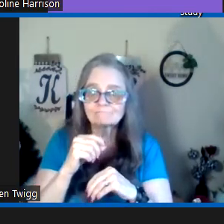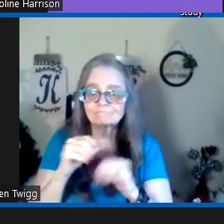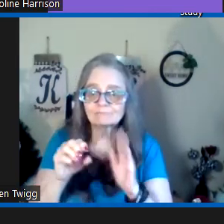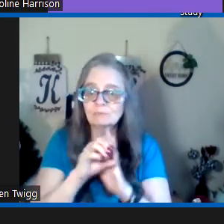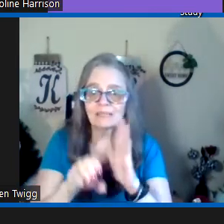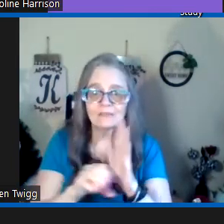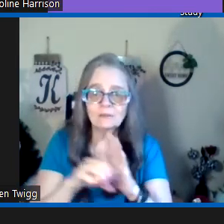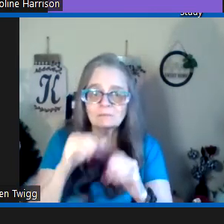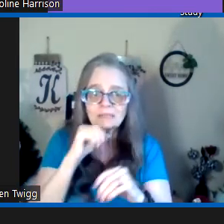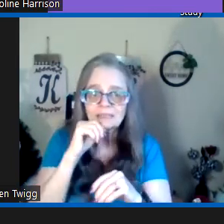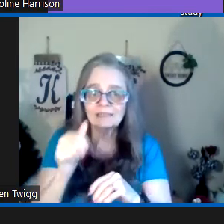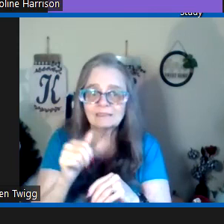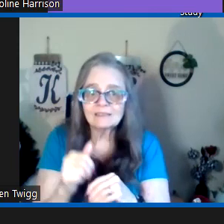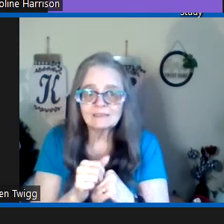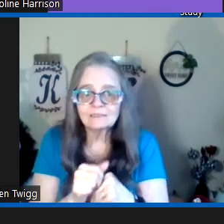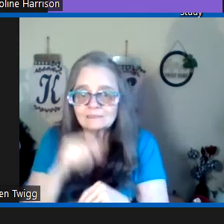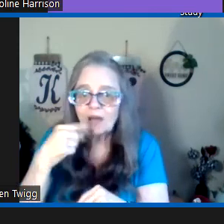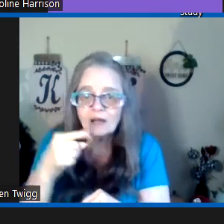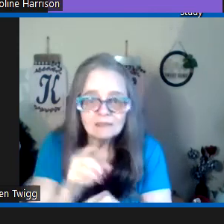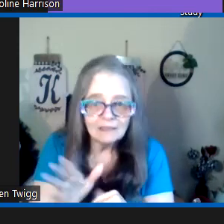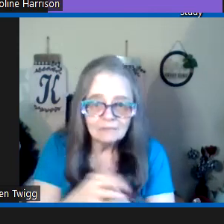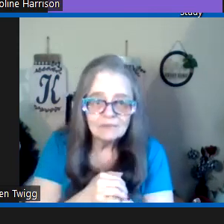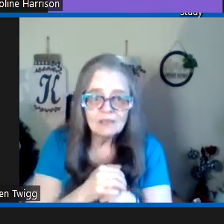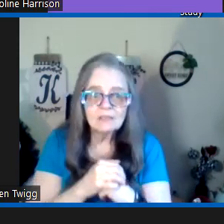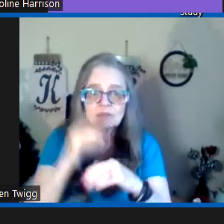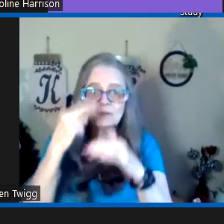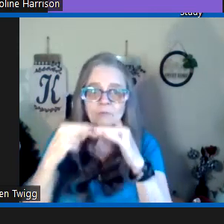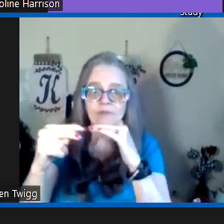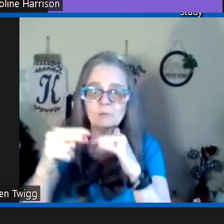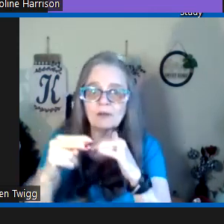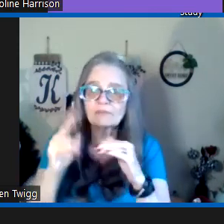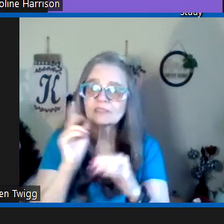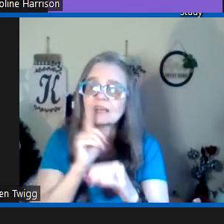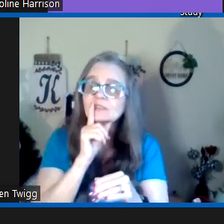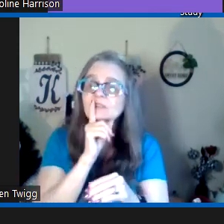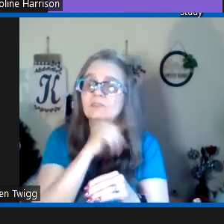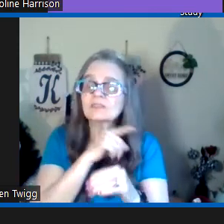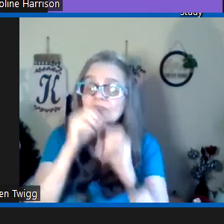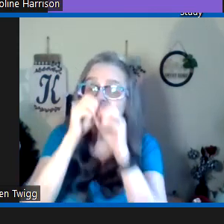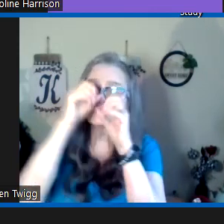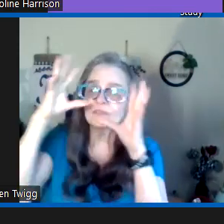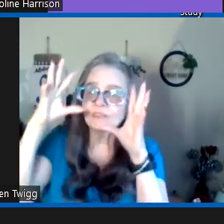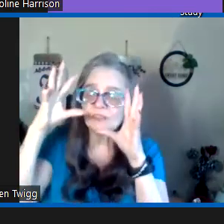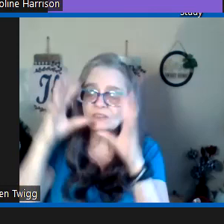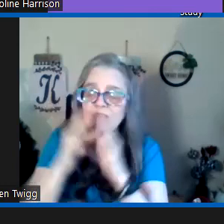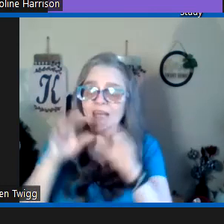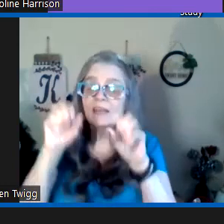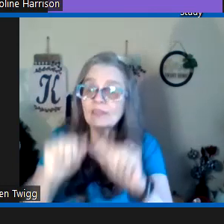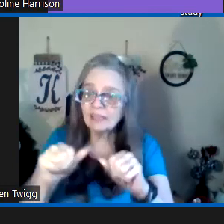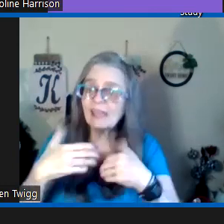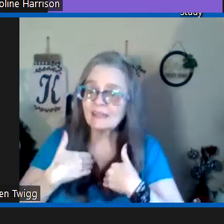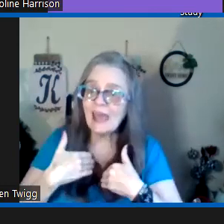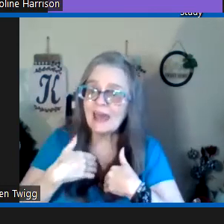command them he he doesn't talk to them so they what they prophesy to you is false visions